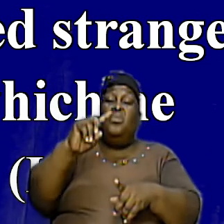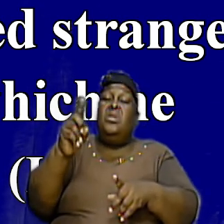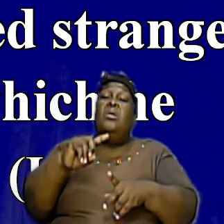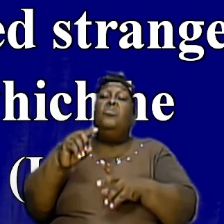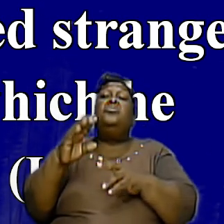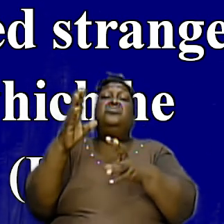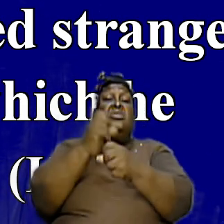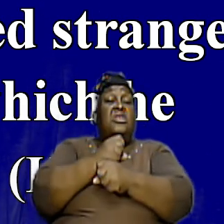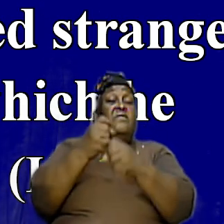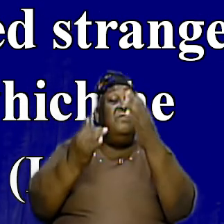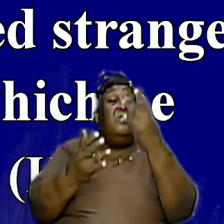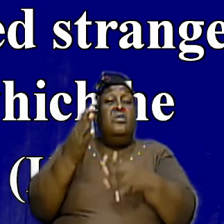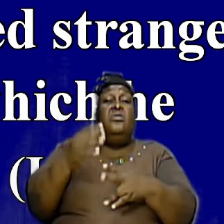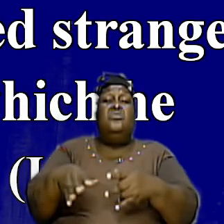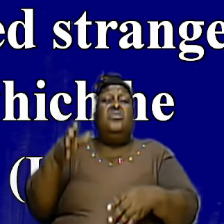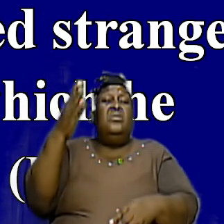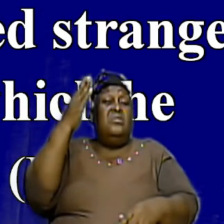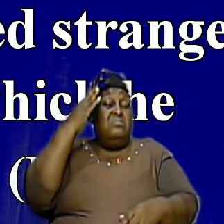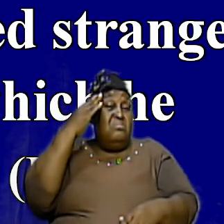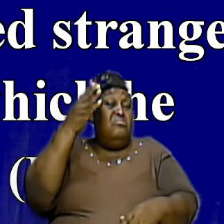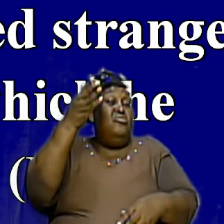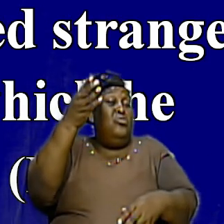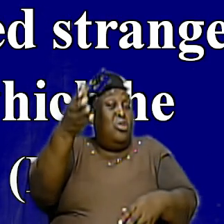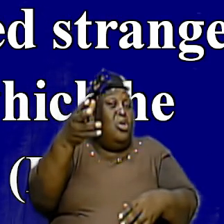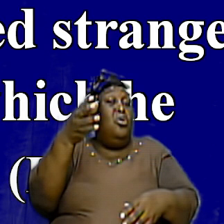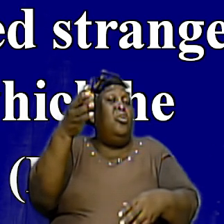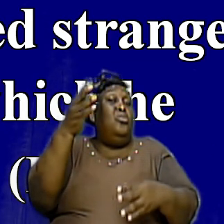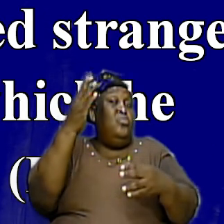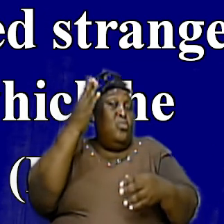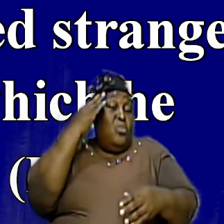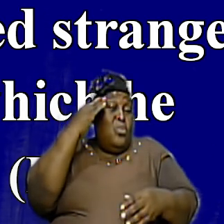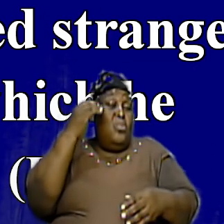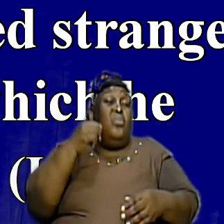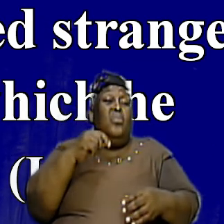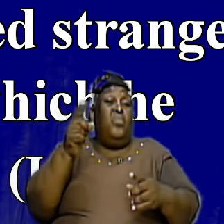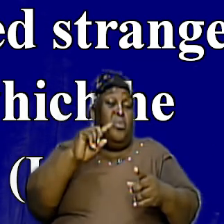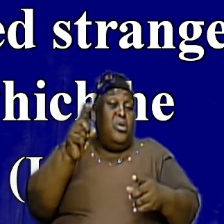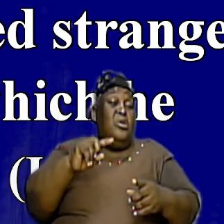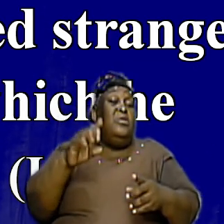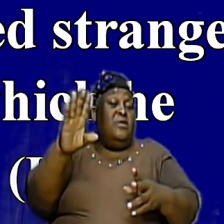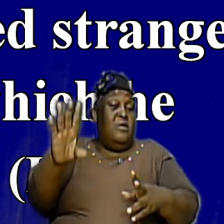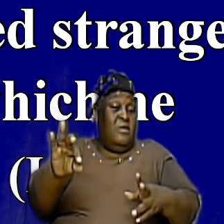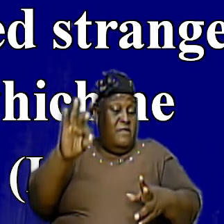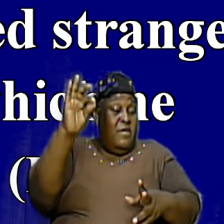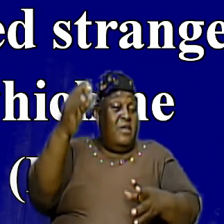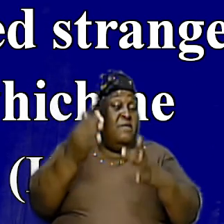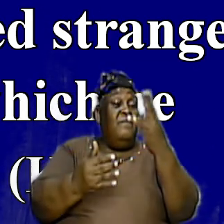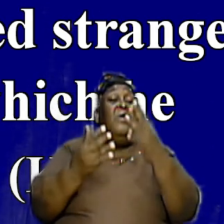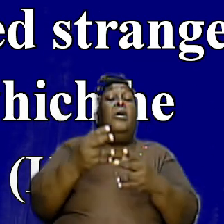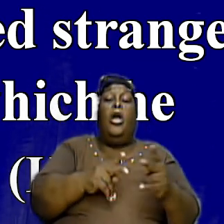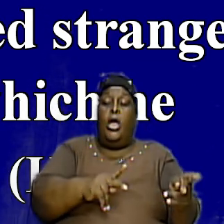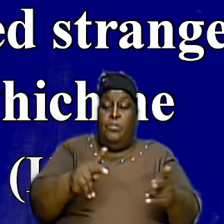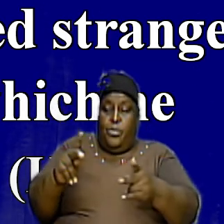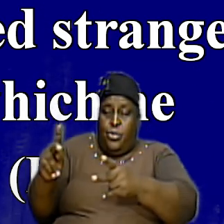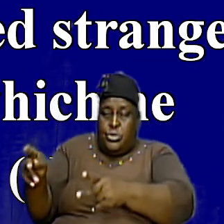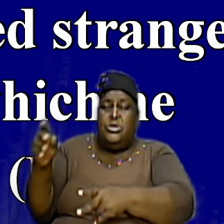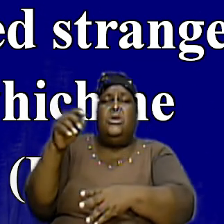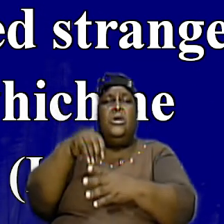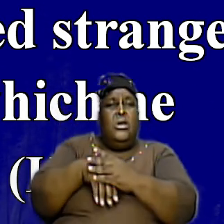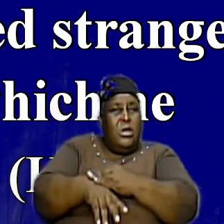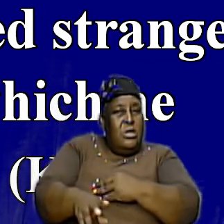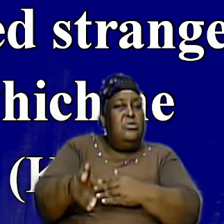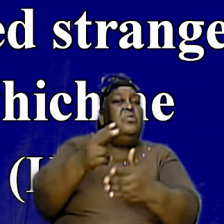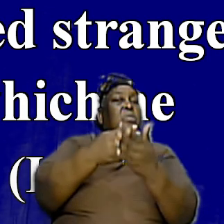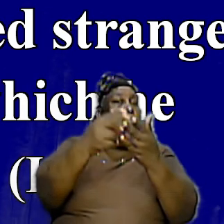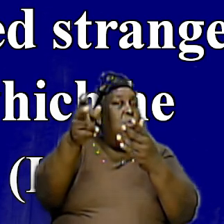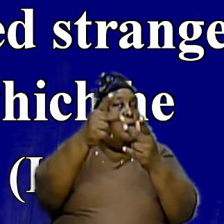so they knew where they should have gone they knew they should have picked up that fire and then place it inside of the